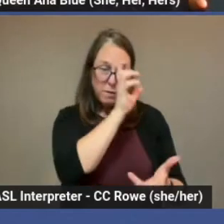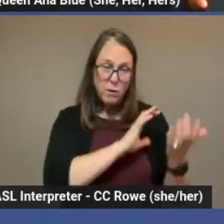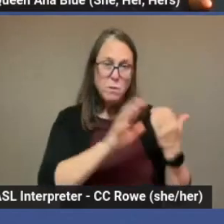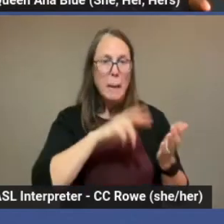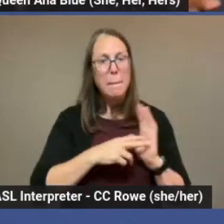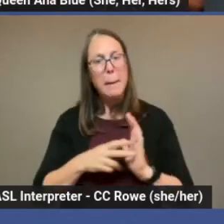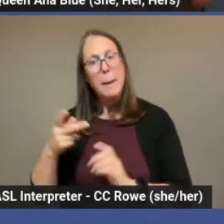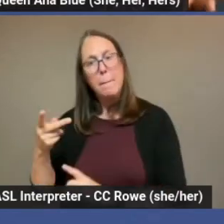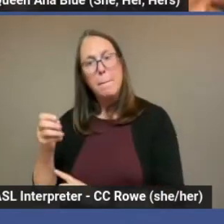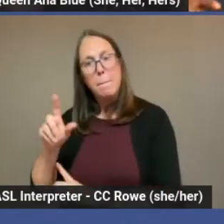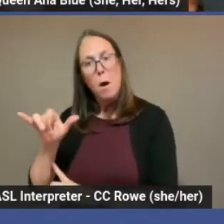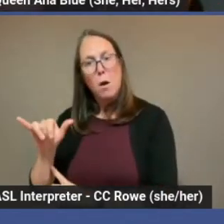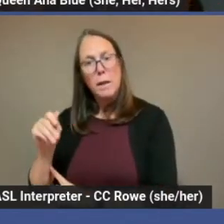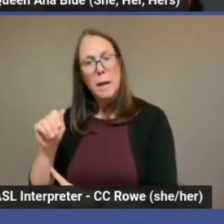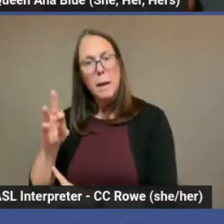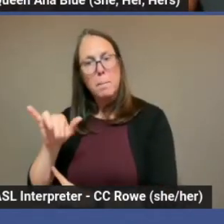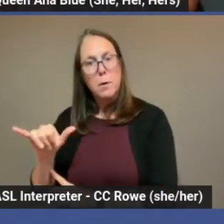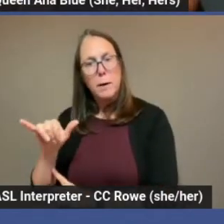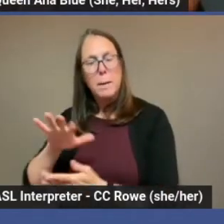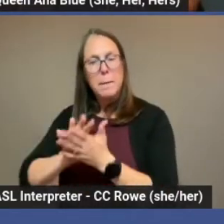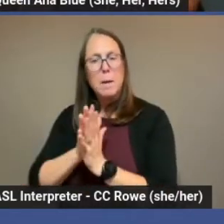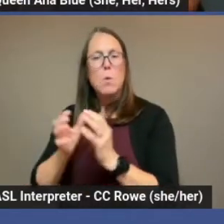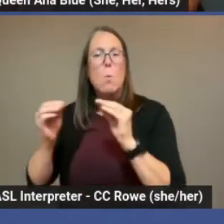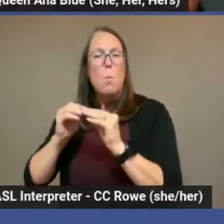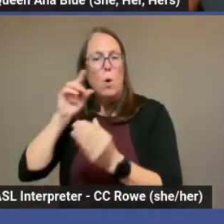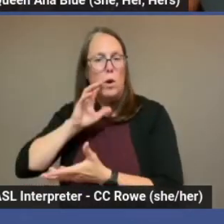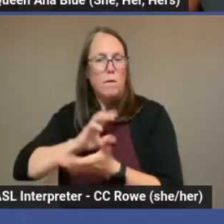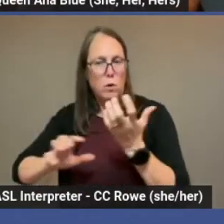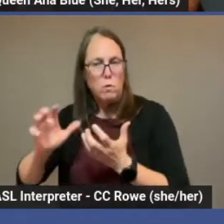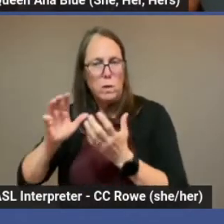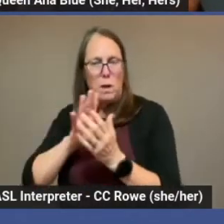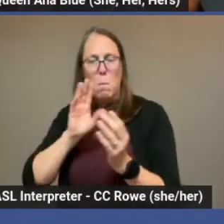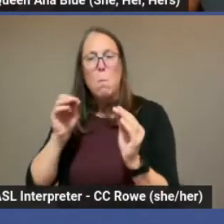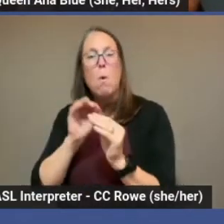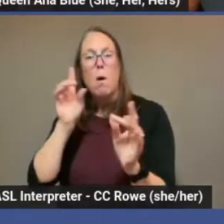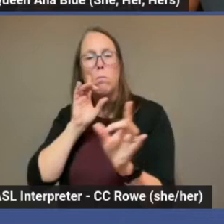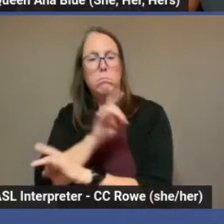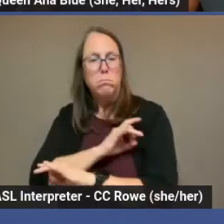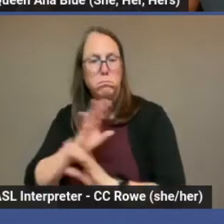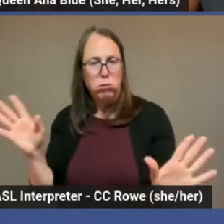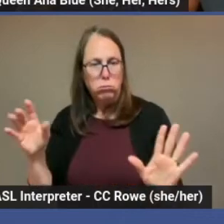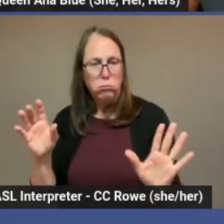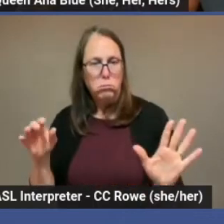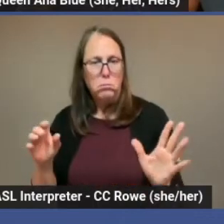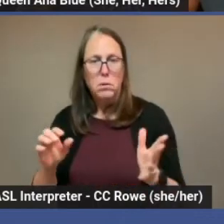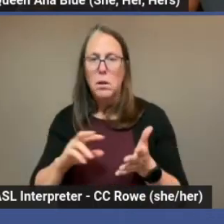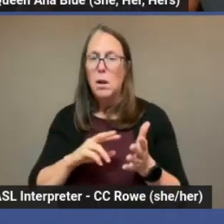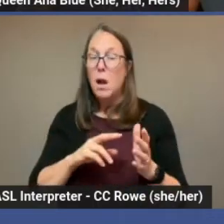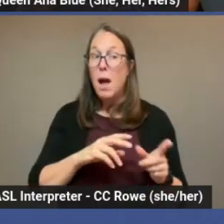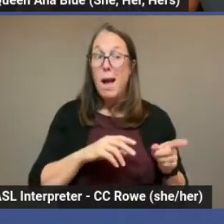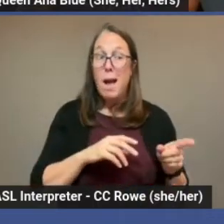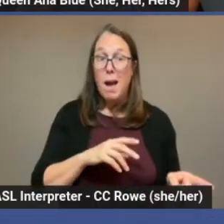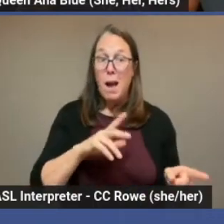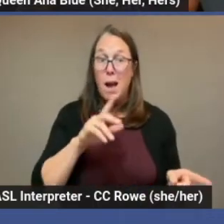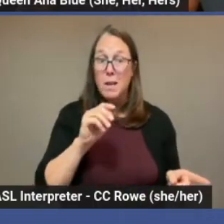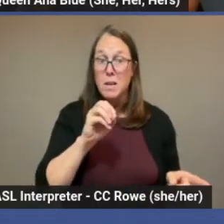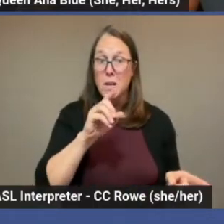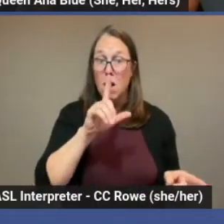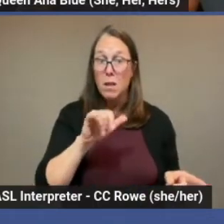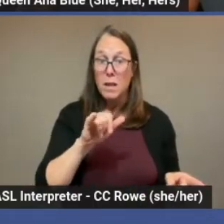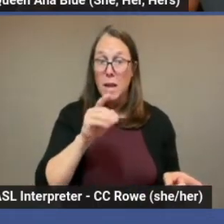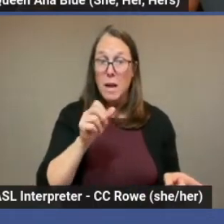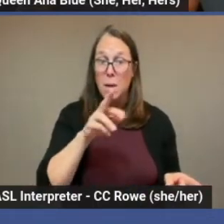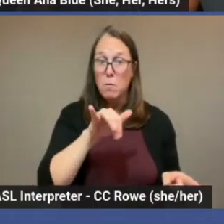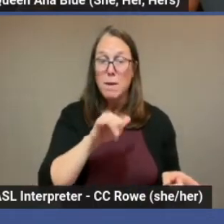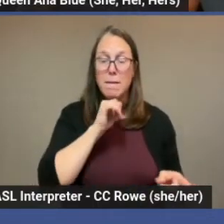more look even more bad and confusing. So how it does not how Polly Amory does not help the sex positivity